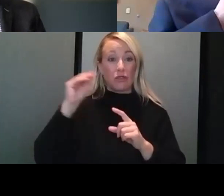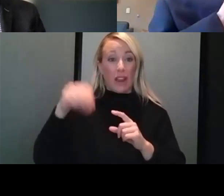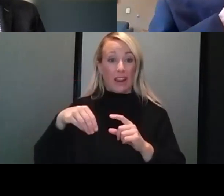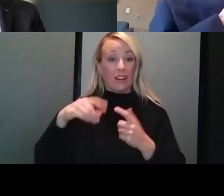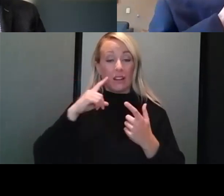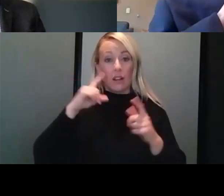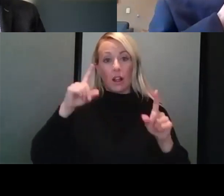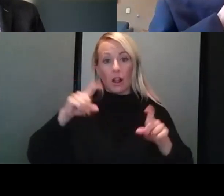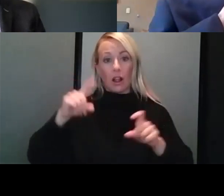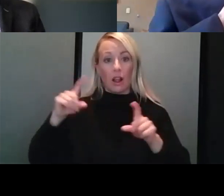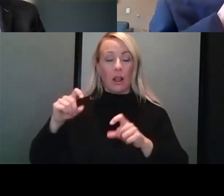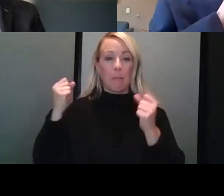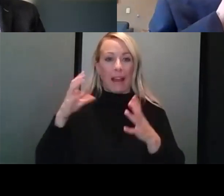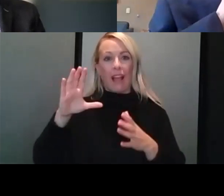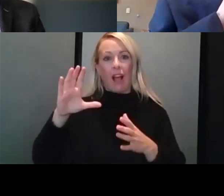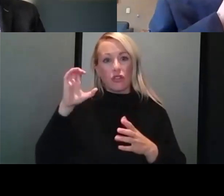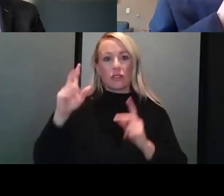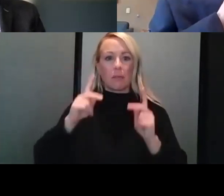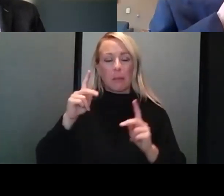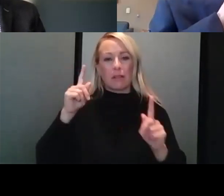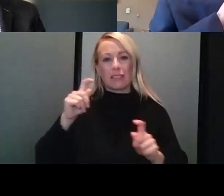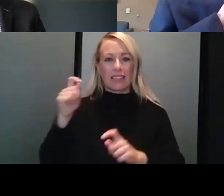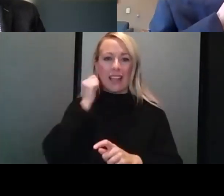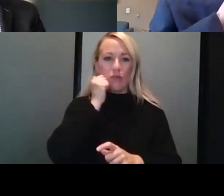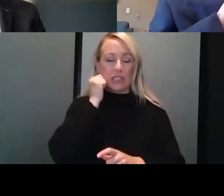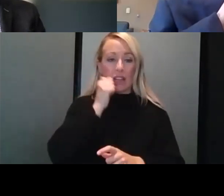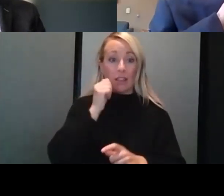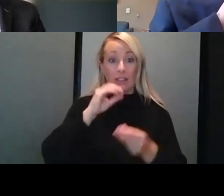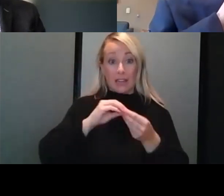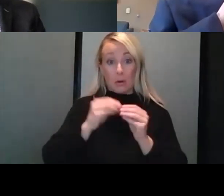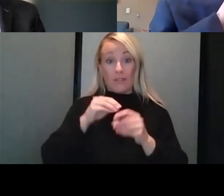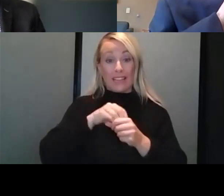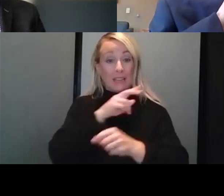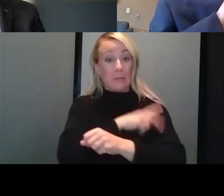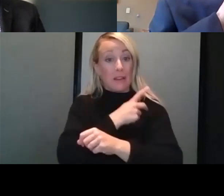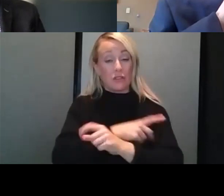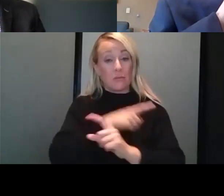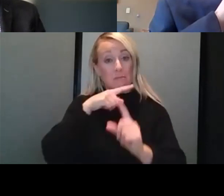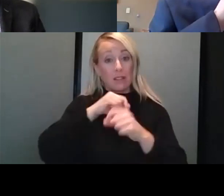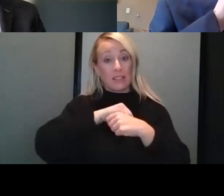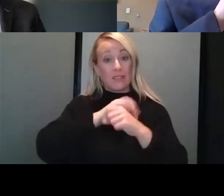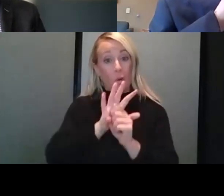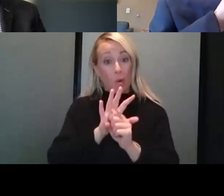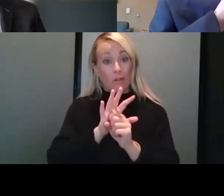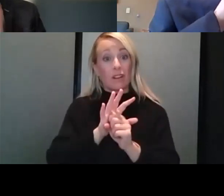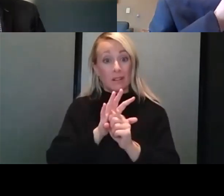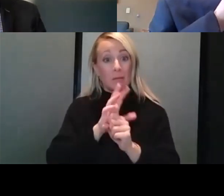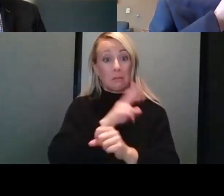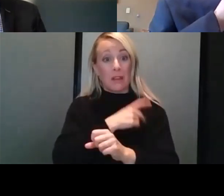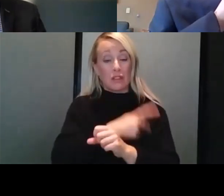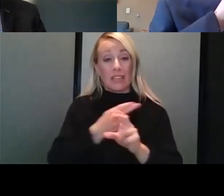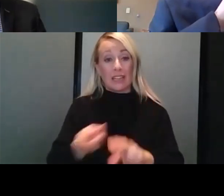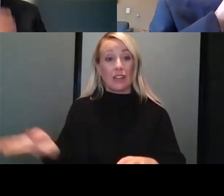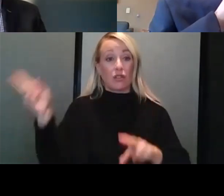COVID patients a day again. The number of inpatient positive COVID-19 patients has increased over the past